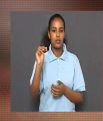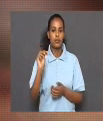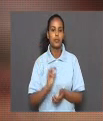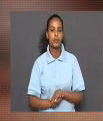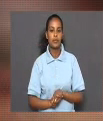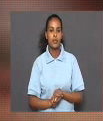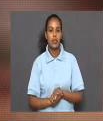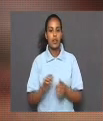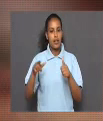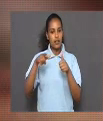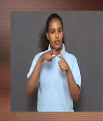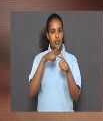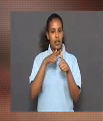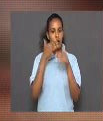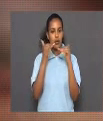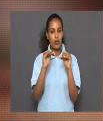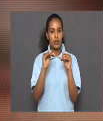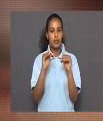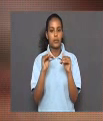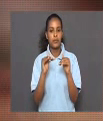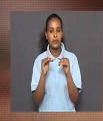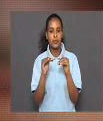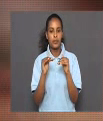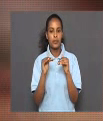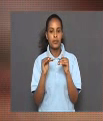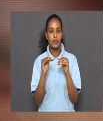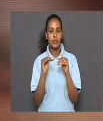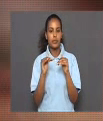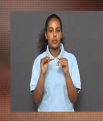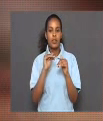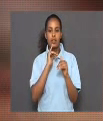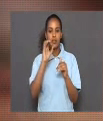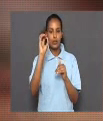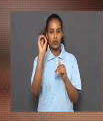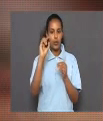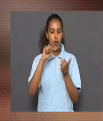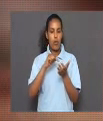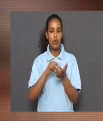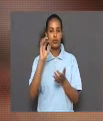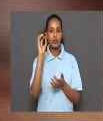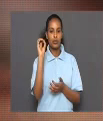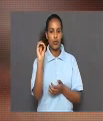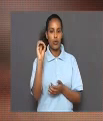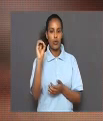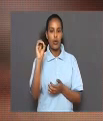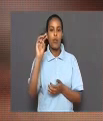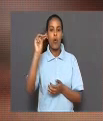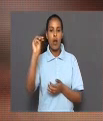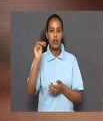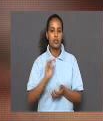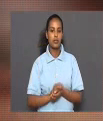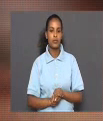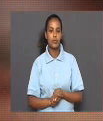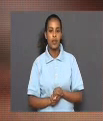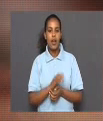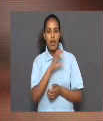The initial concentration of acetate ion is 0.0 molar.